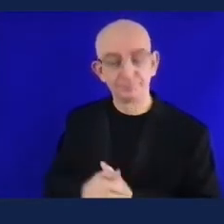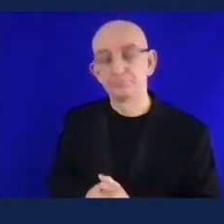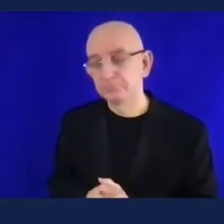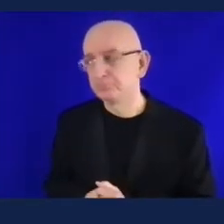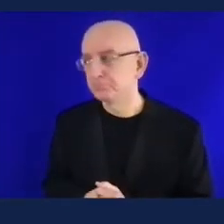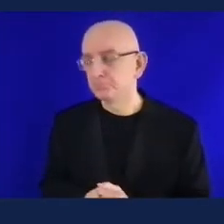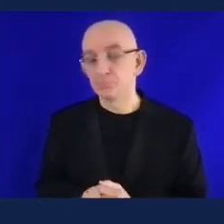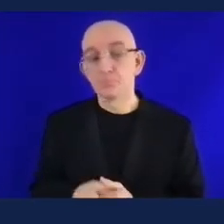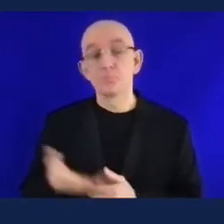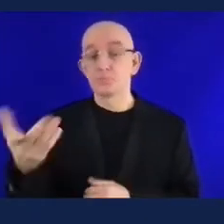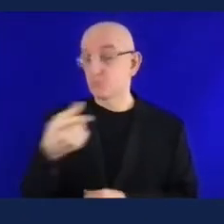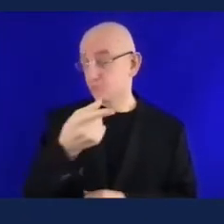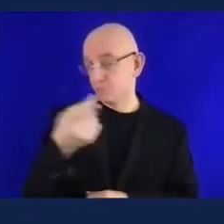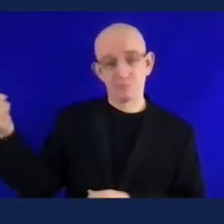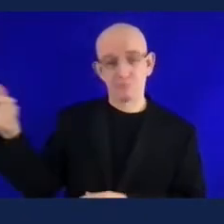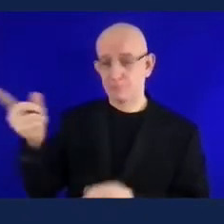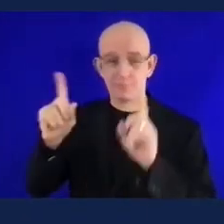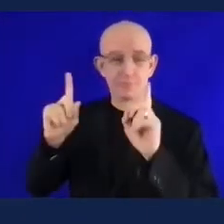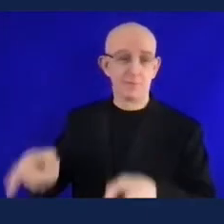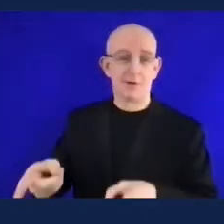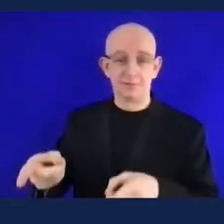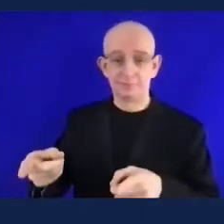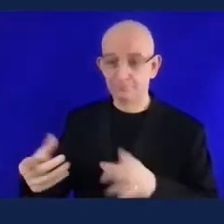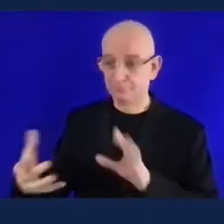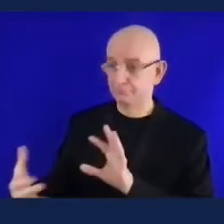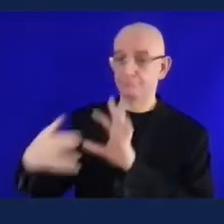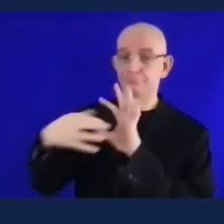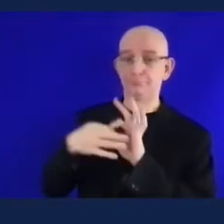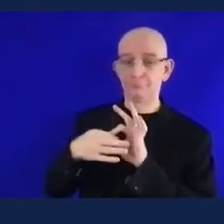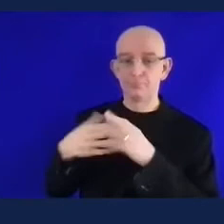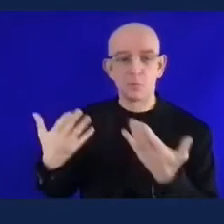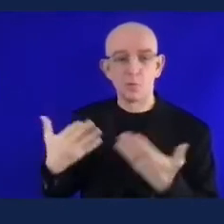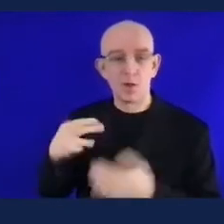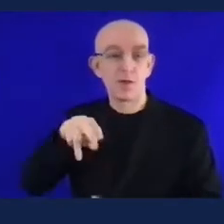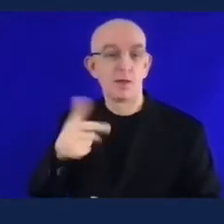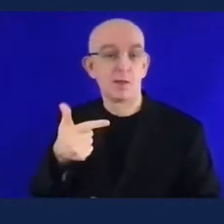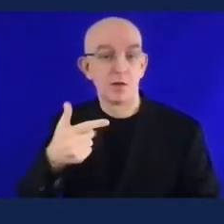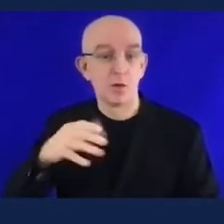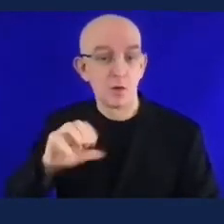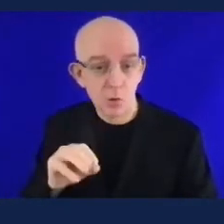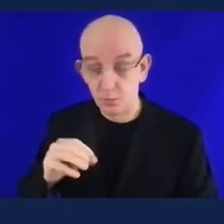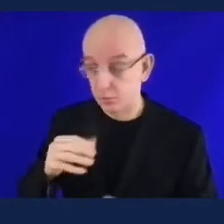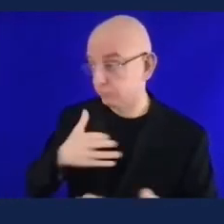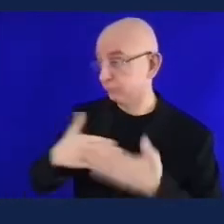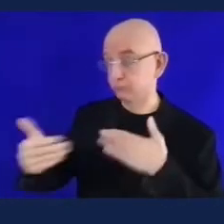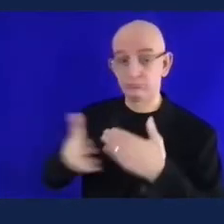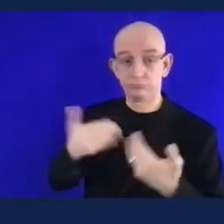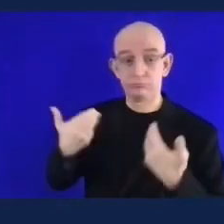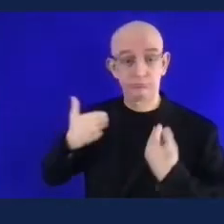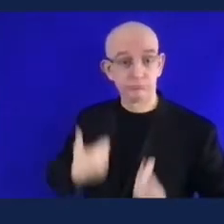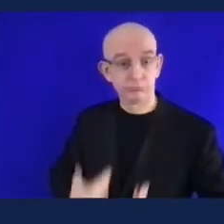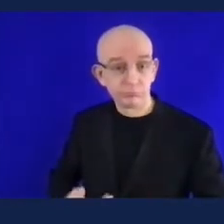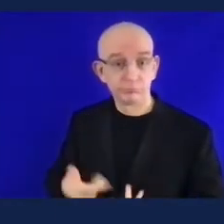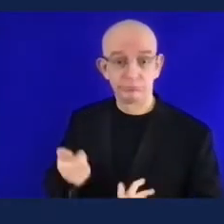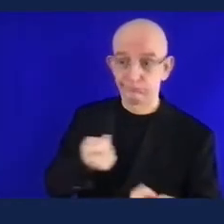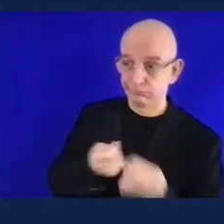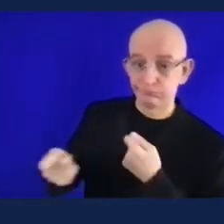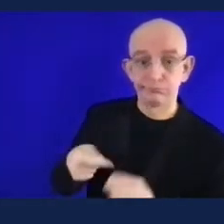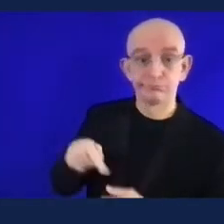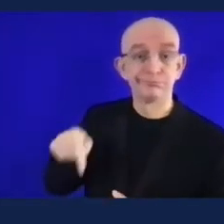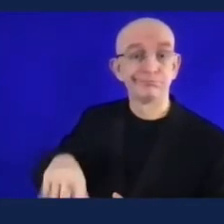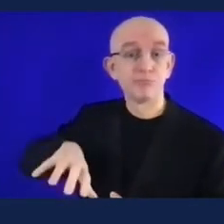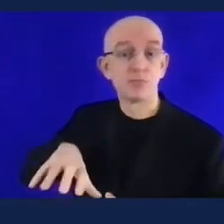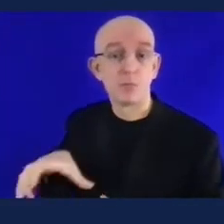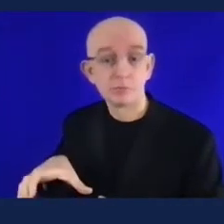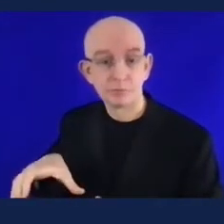they should then be trained up but again i suppose we need to understand and everyone needs to understand that just because a person has